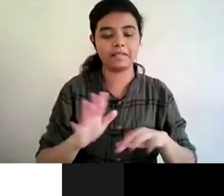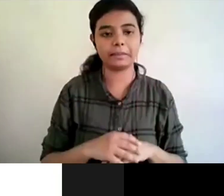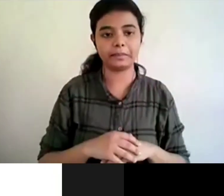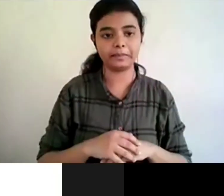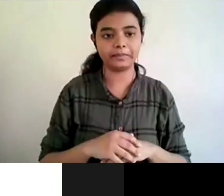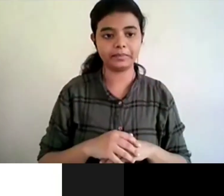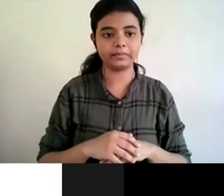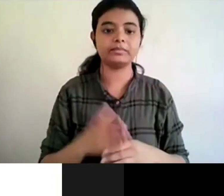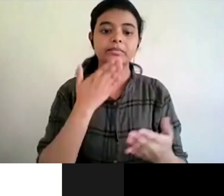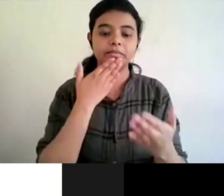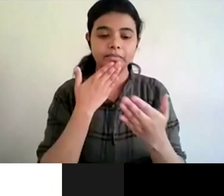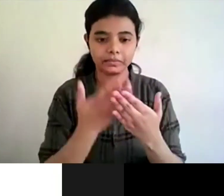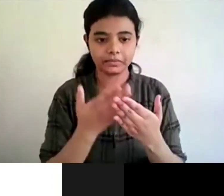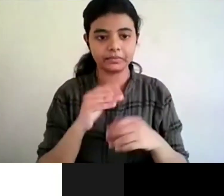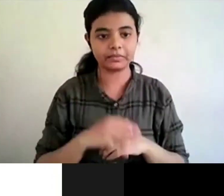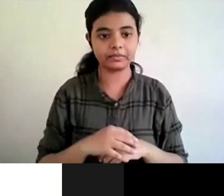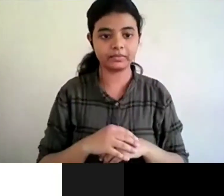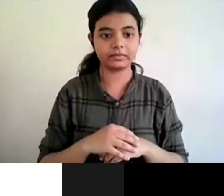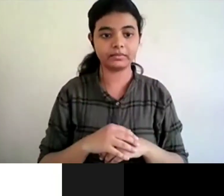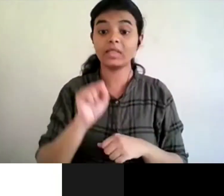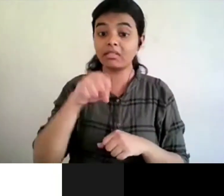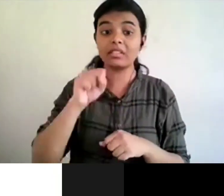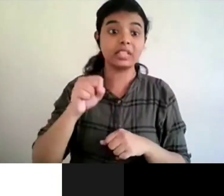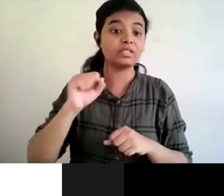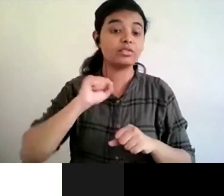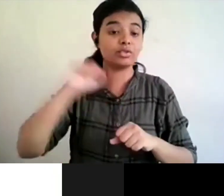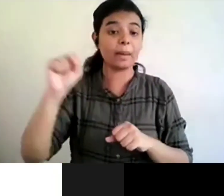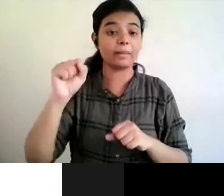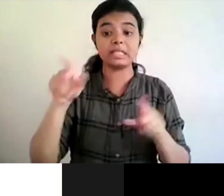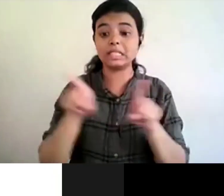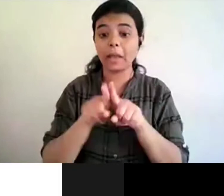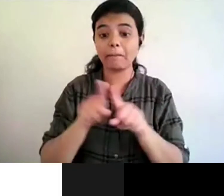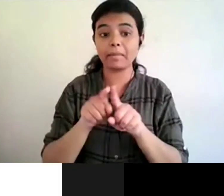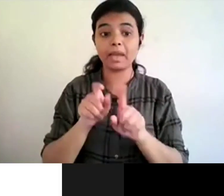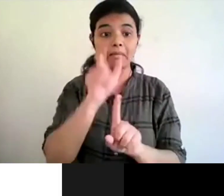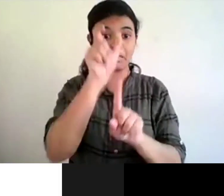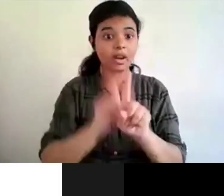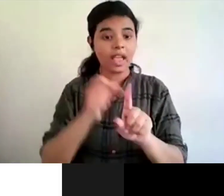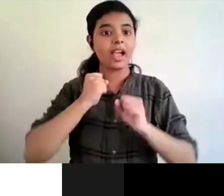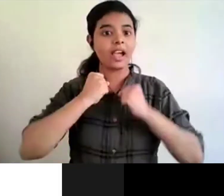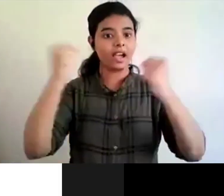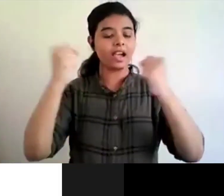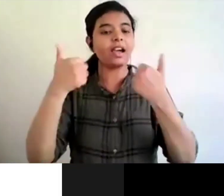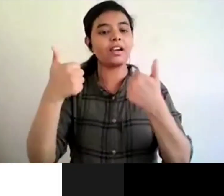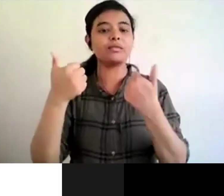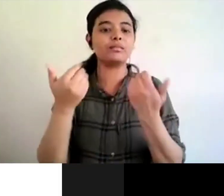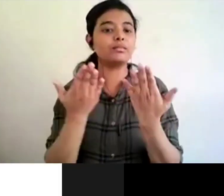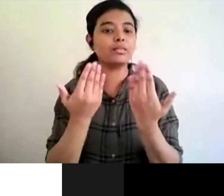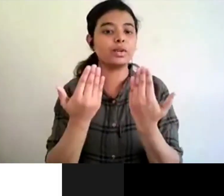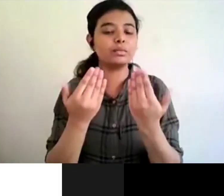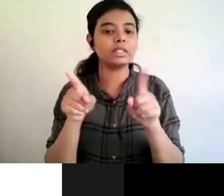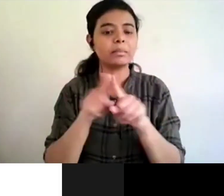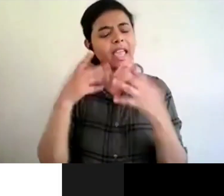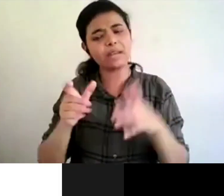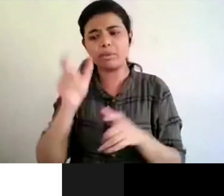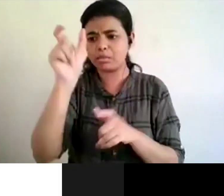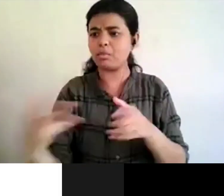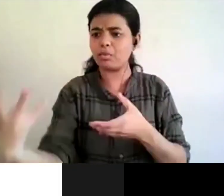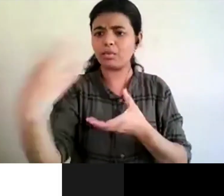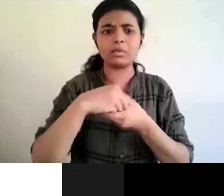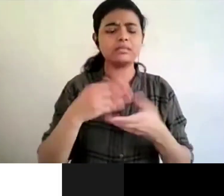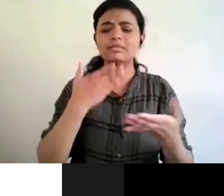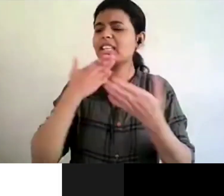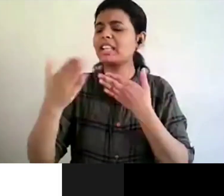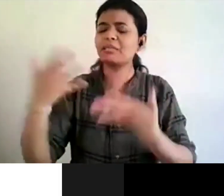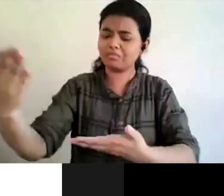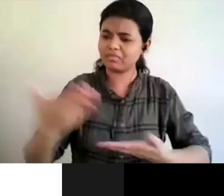thank you sir we really need champions i mean if if anybody is interested to work in this area with us please you are welcome